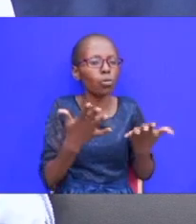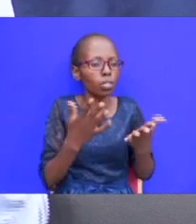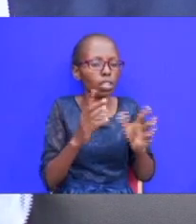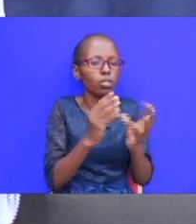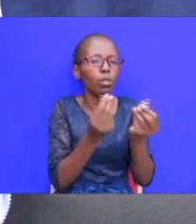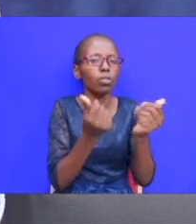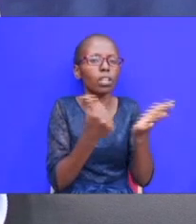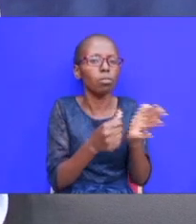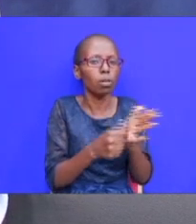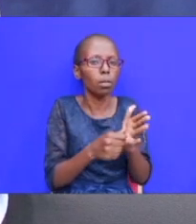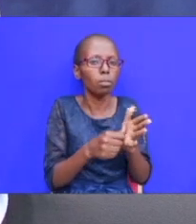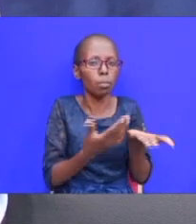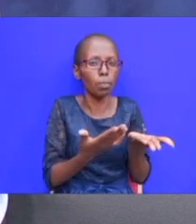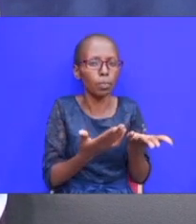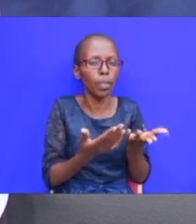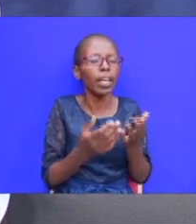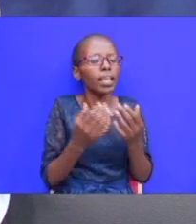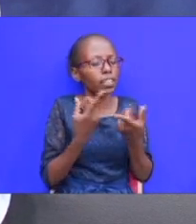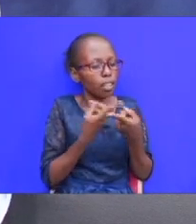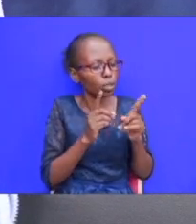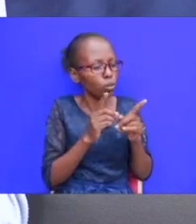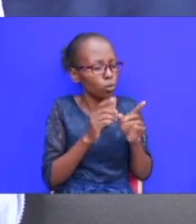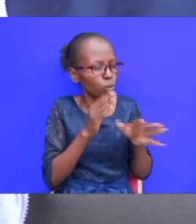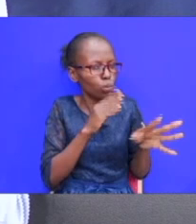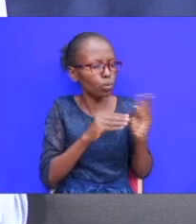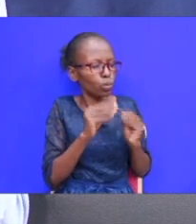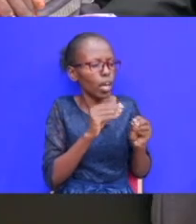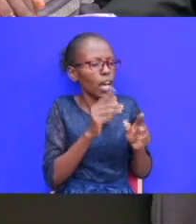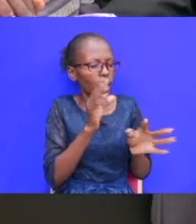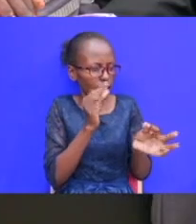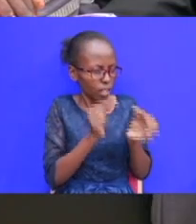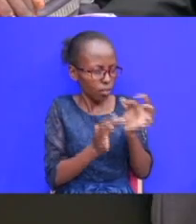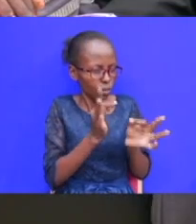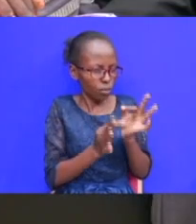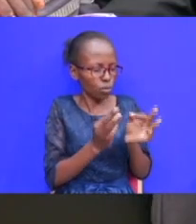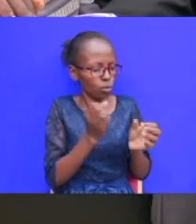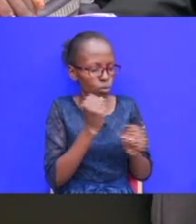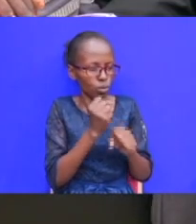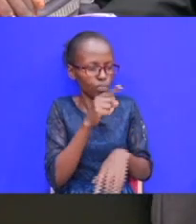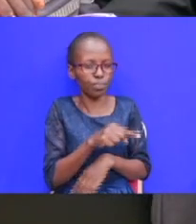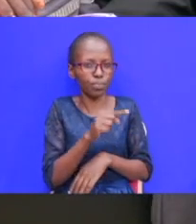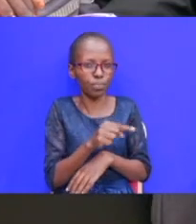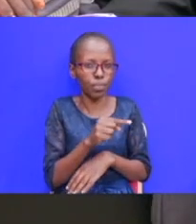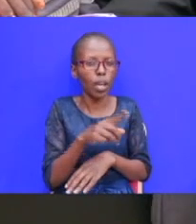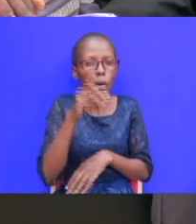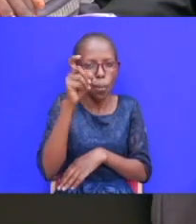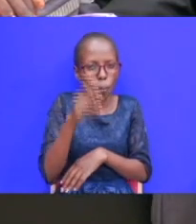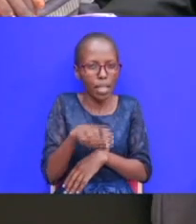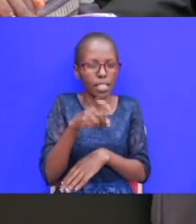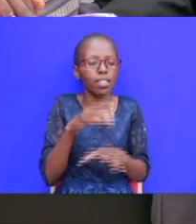and then they try and convince um shekem and they tell them if you if since you did this act you must